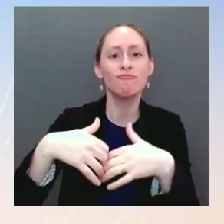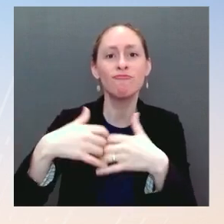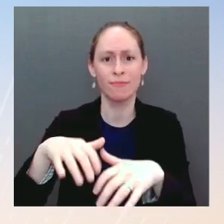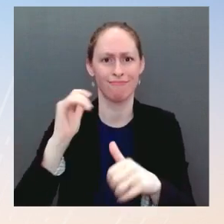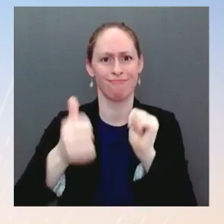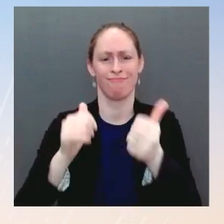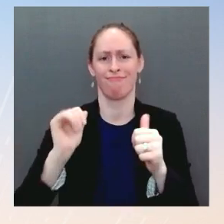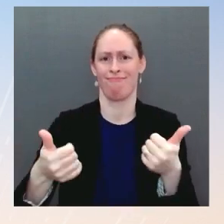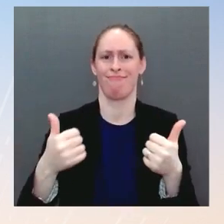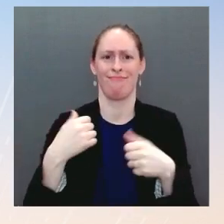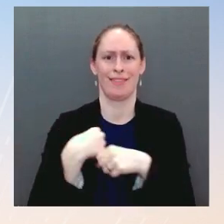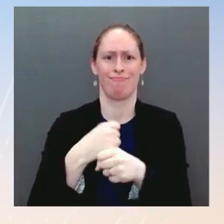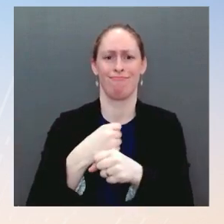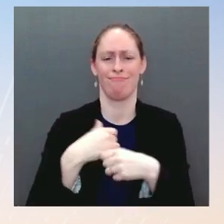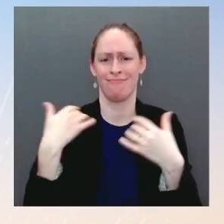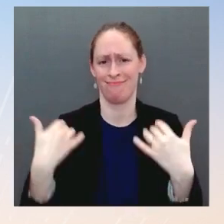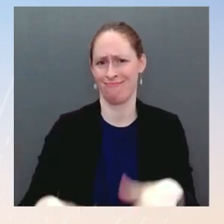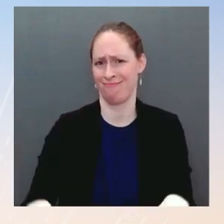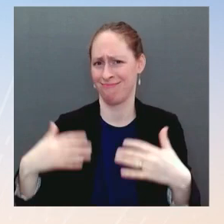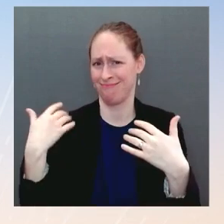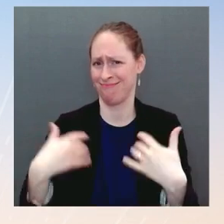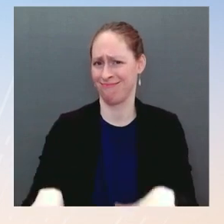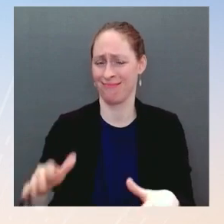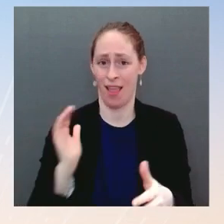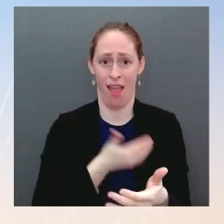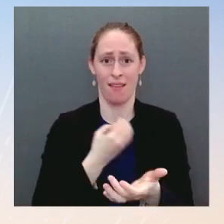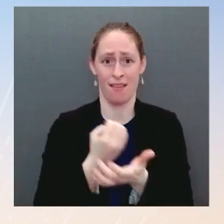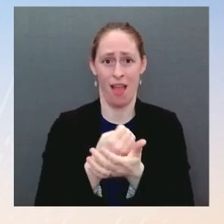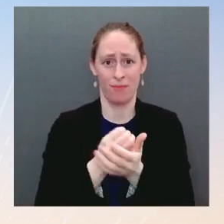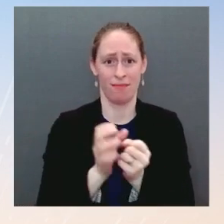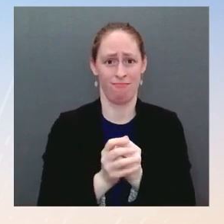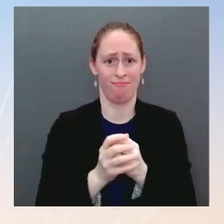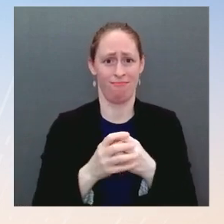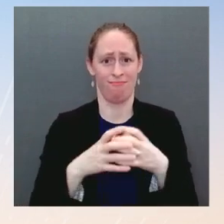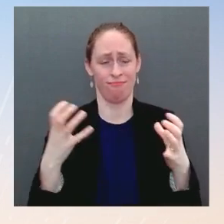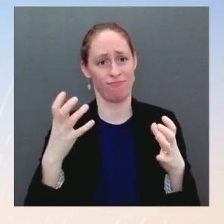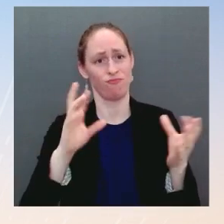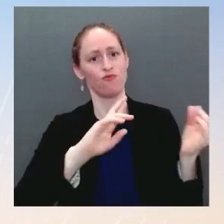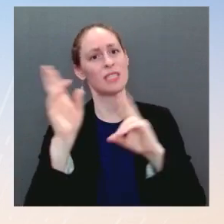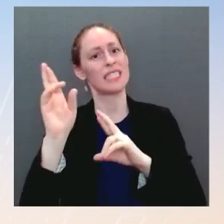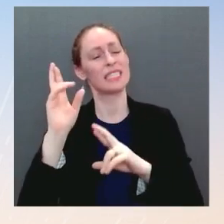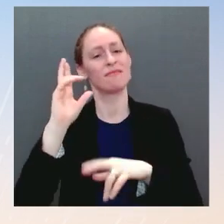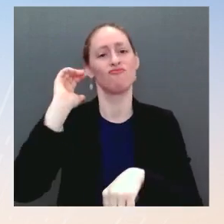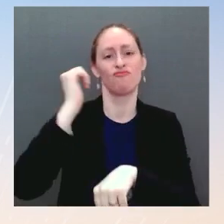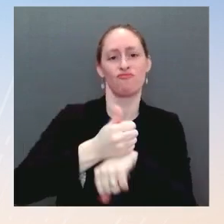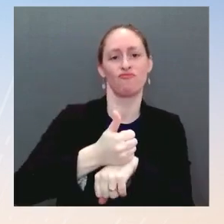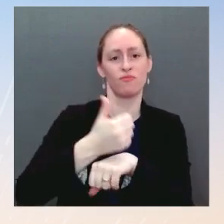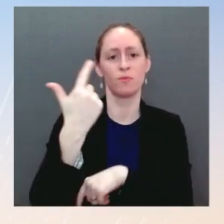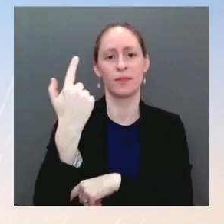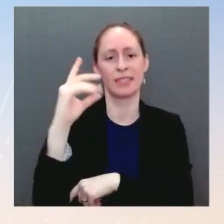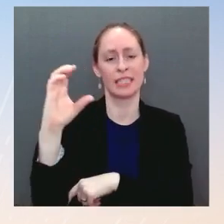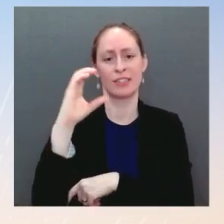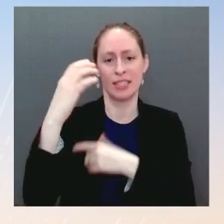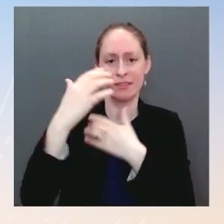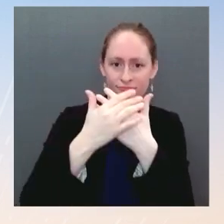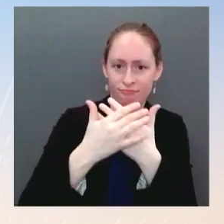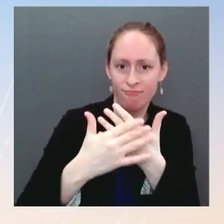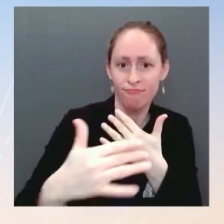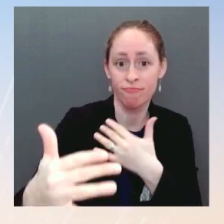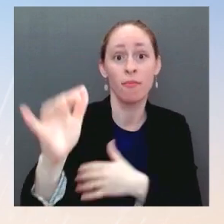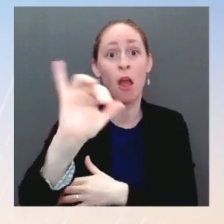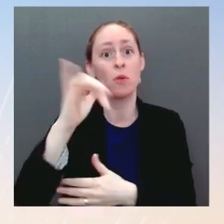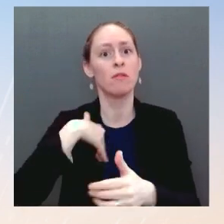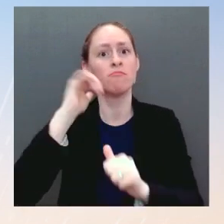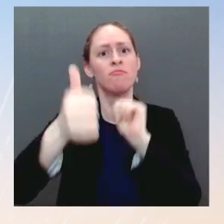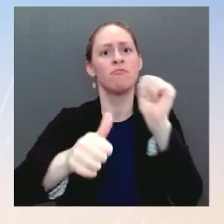21st century. Companies are investing in new manufacturing lines and factories here in the United States. With recent announcements of Intel in Ohio and GM